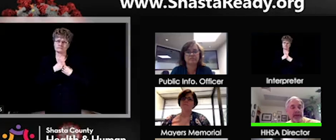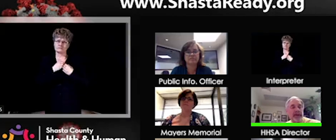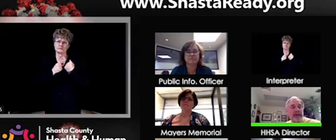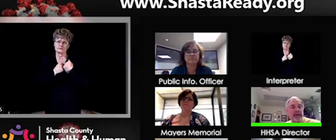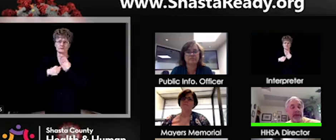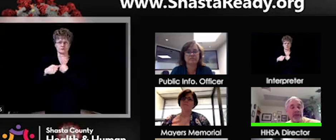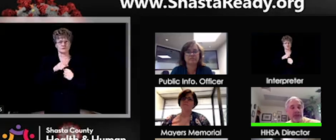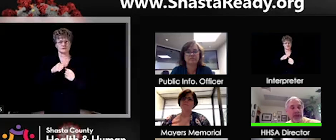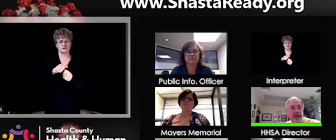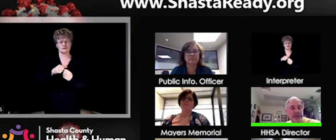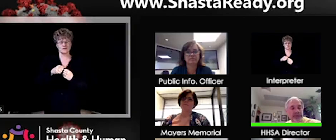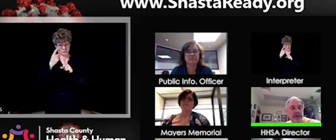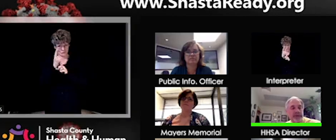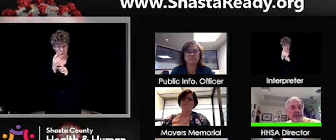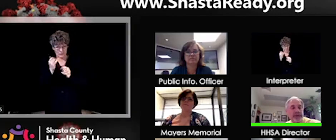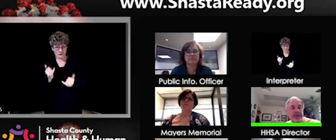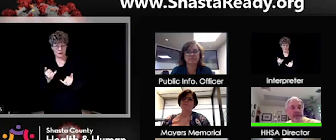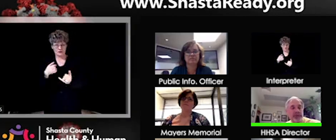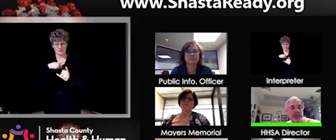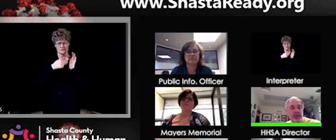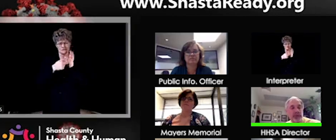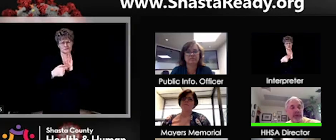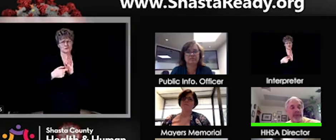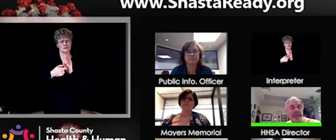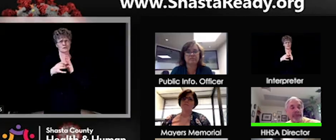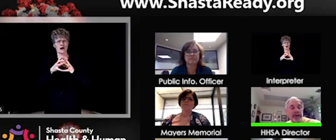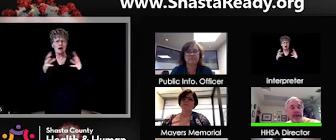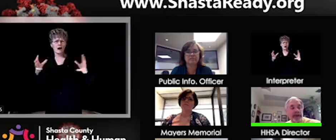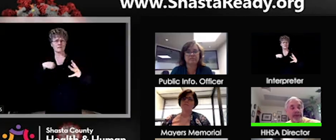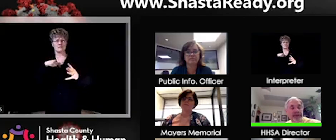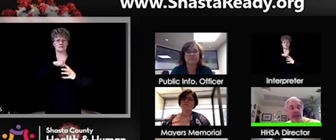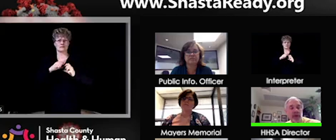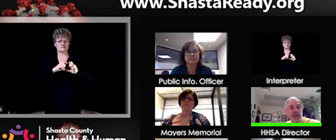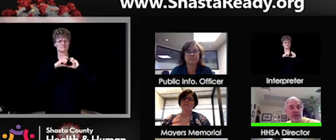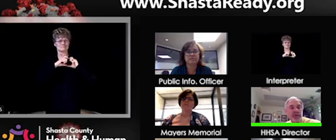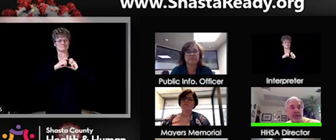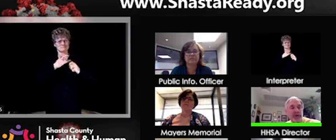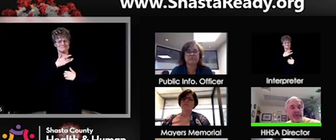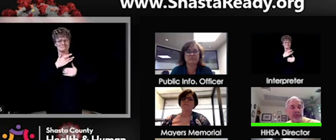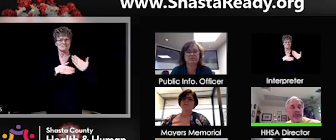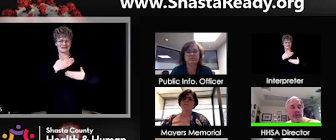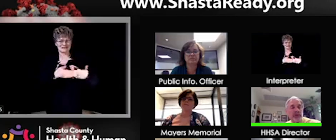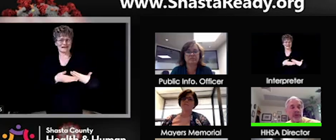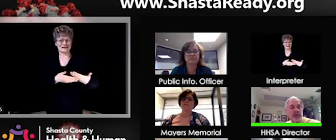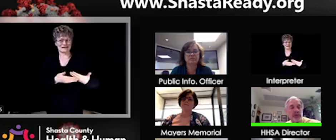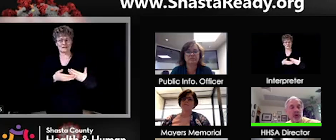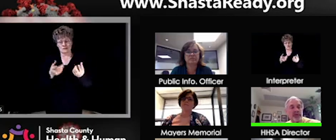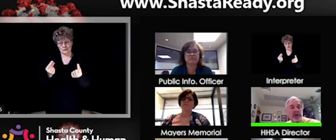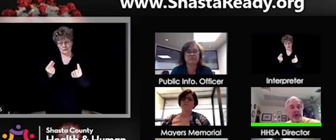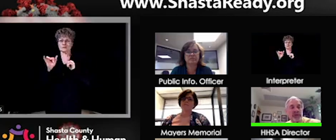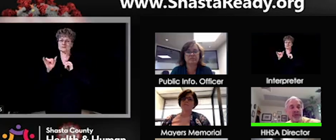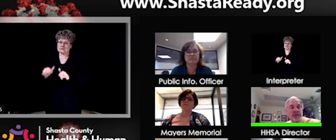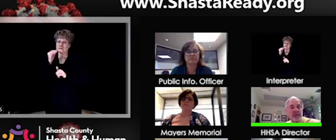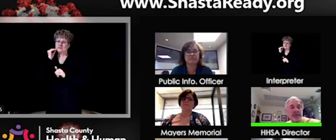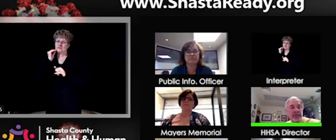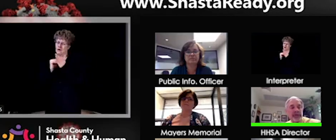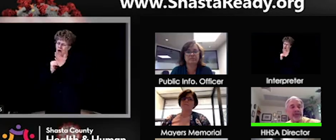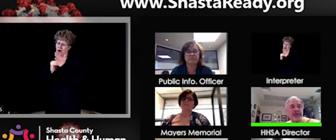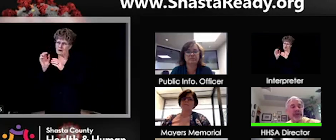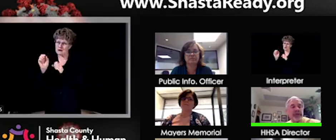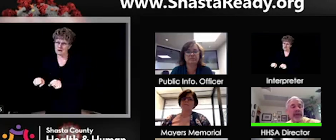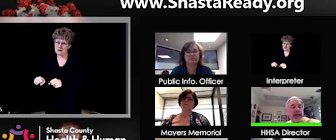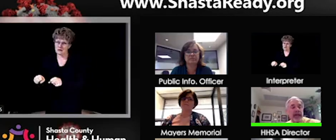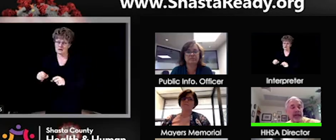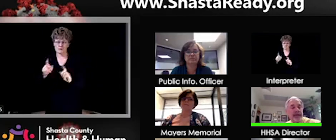that caring nature in ourselves is to, uh, stay home as much as possible, go to the store for our essential